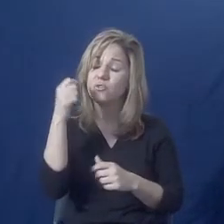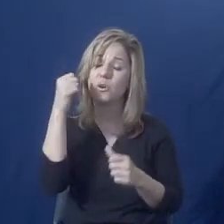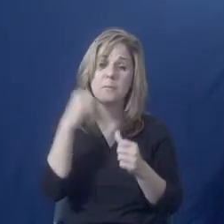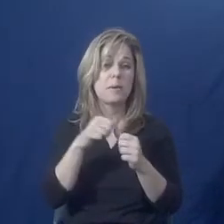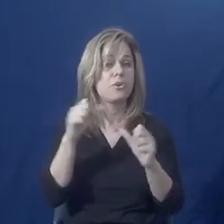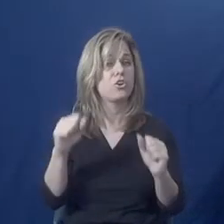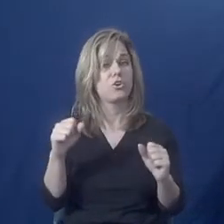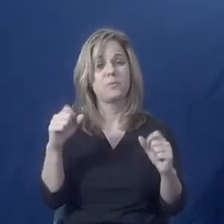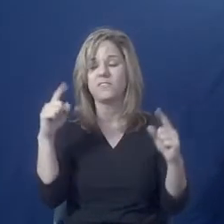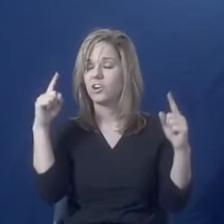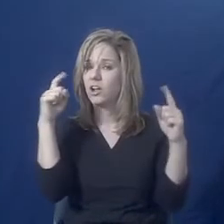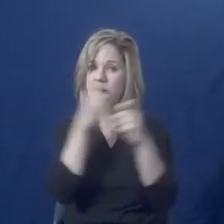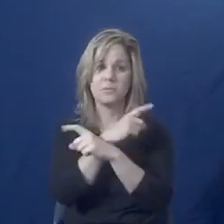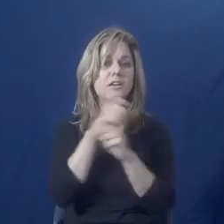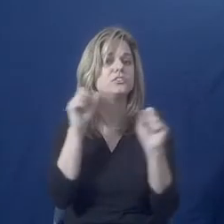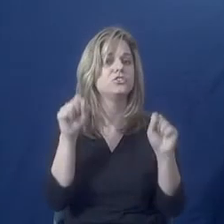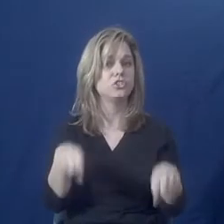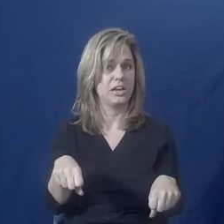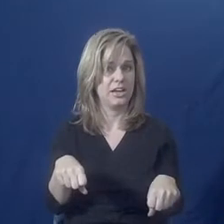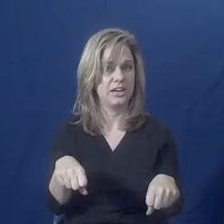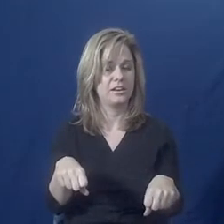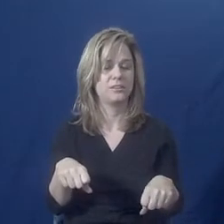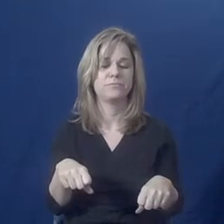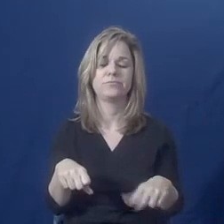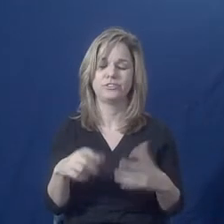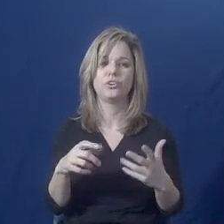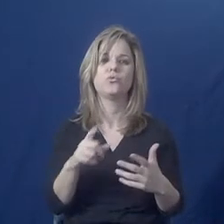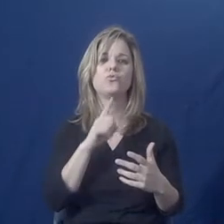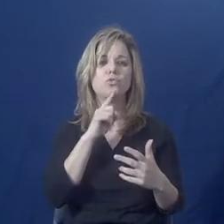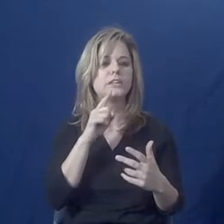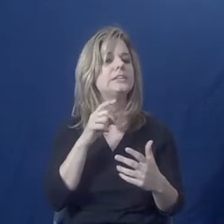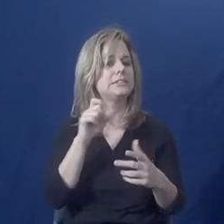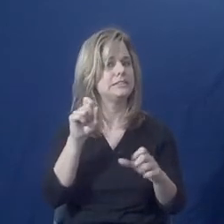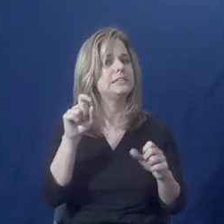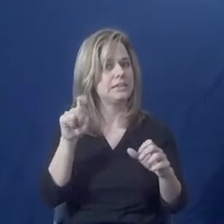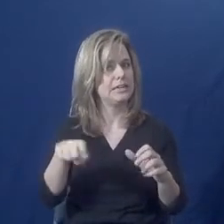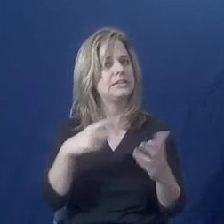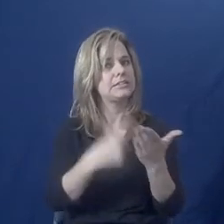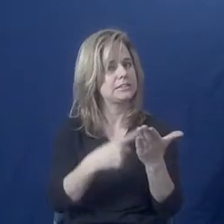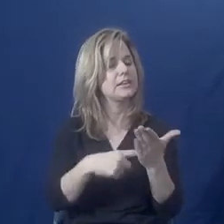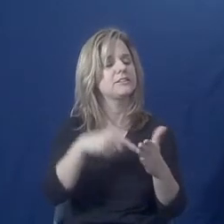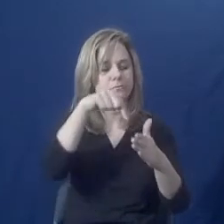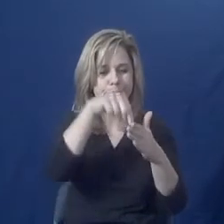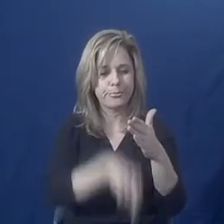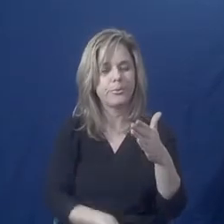those through with survivors. On the next slide, there's some additional tips for advocates.